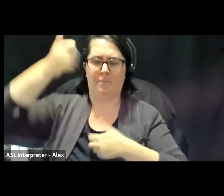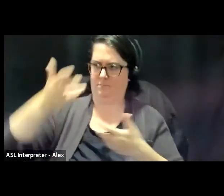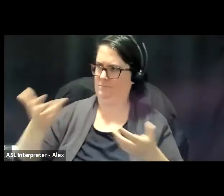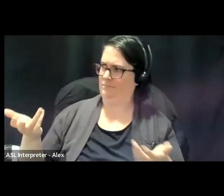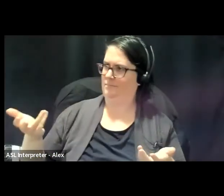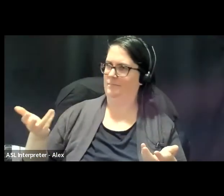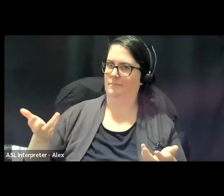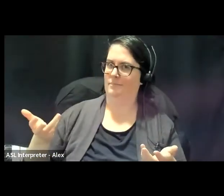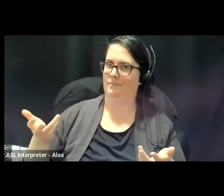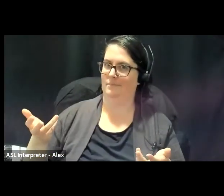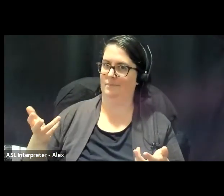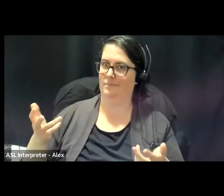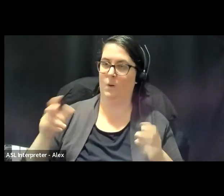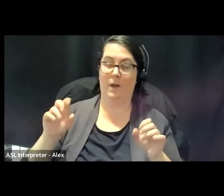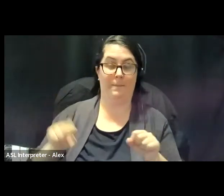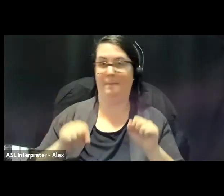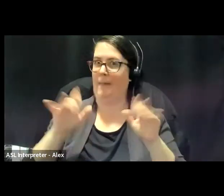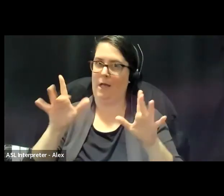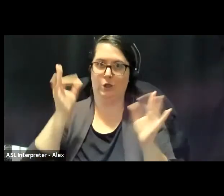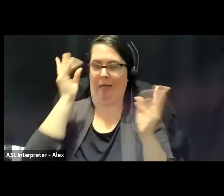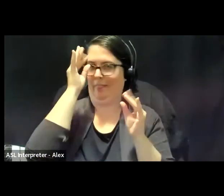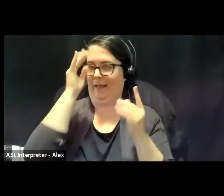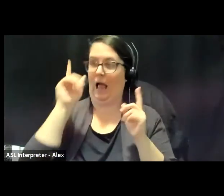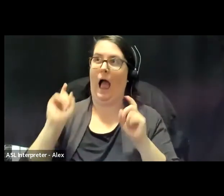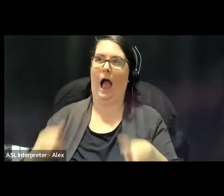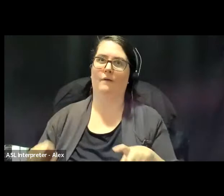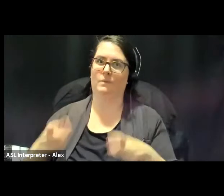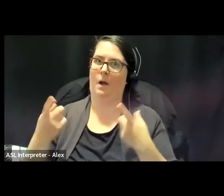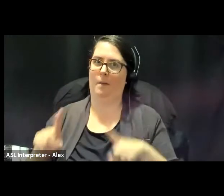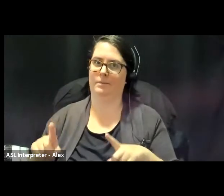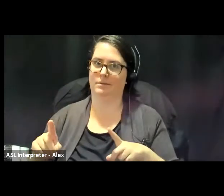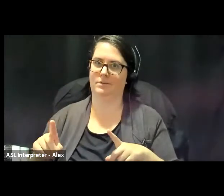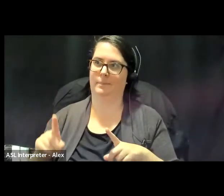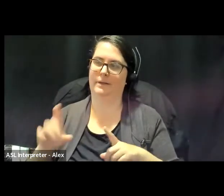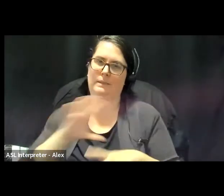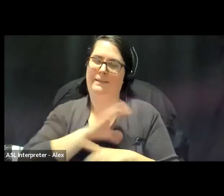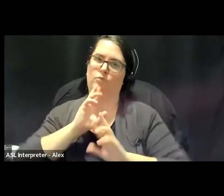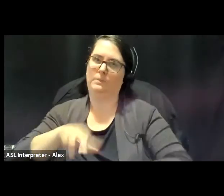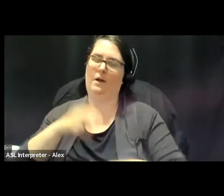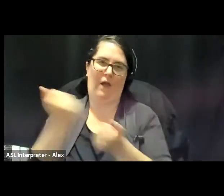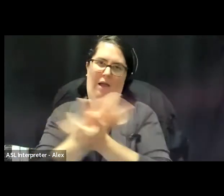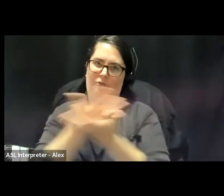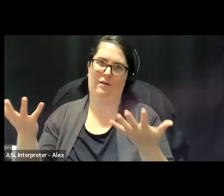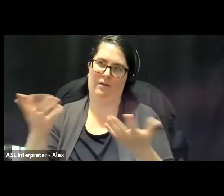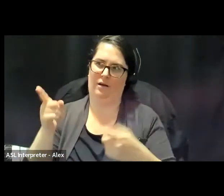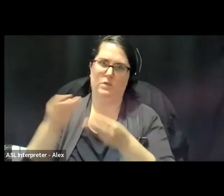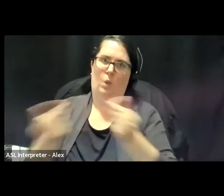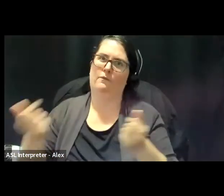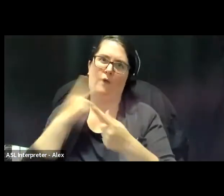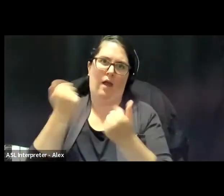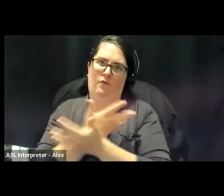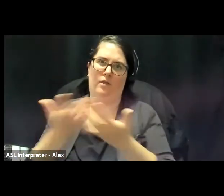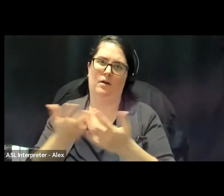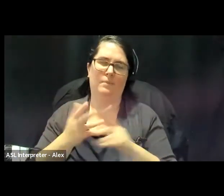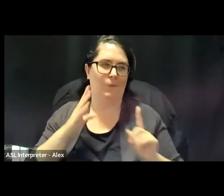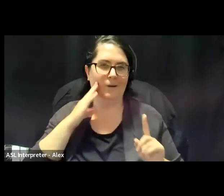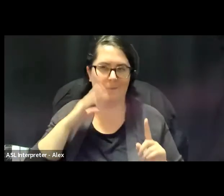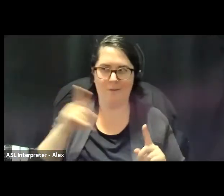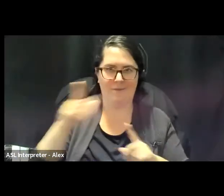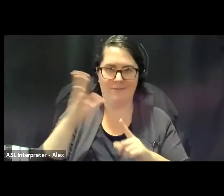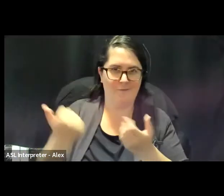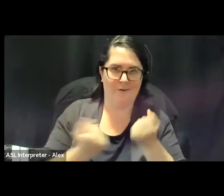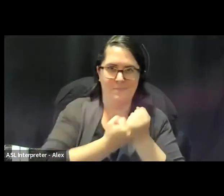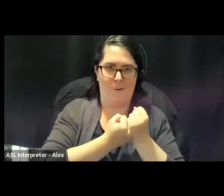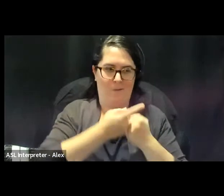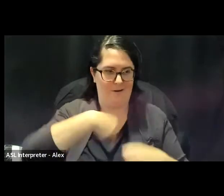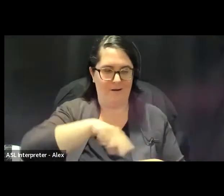magical thinking that has to happen to make policing be the response to anything, knowing that police have never helped Indigenous communities, as groups